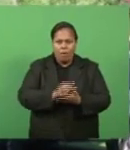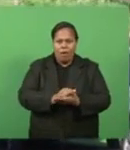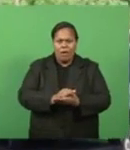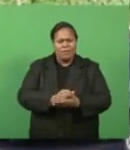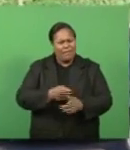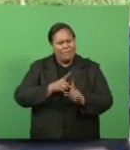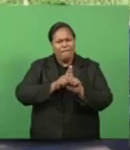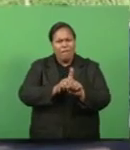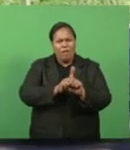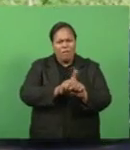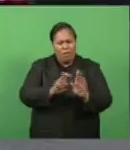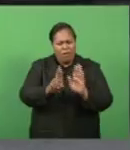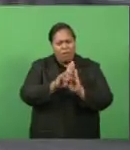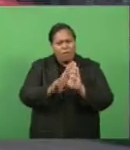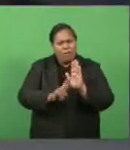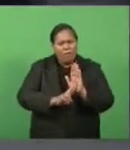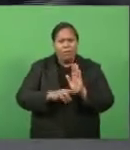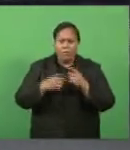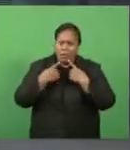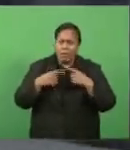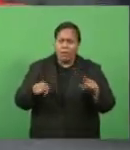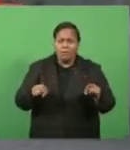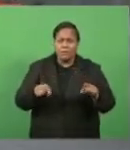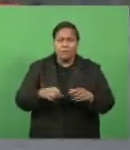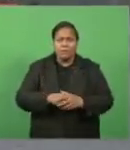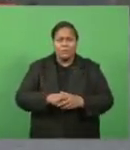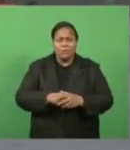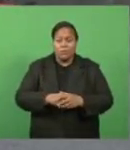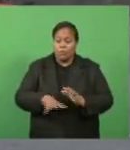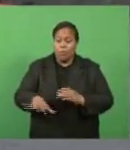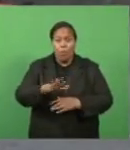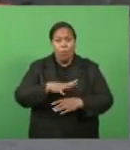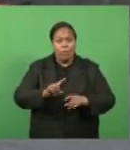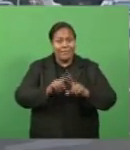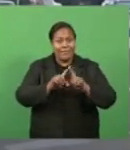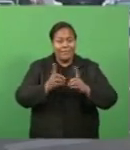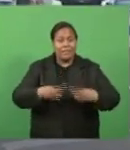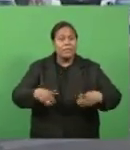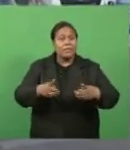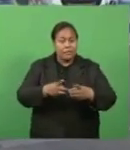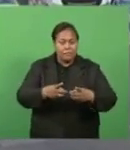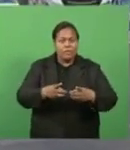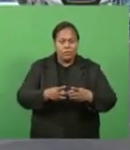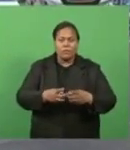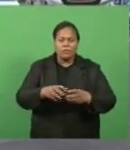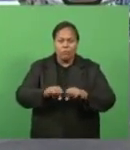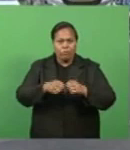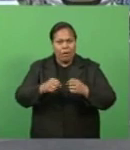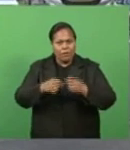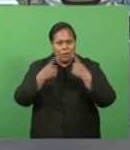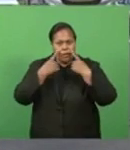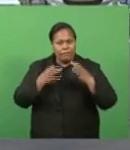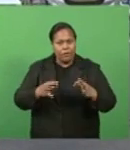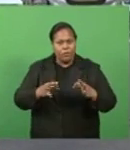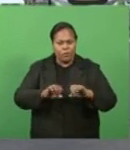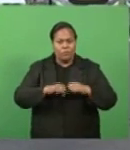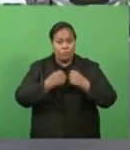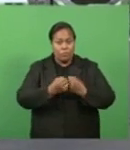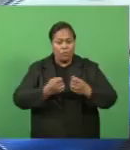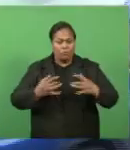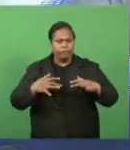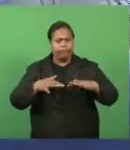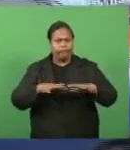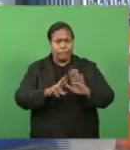directives that are given. These arrests across all divisions were made for breaching the curfew and social gathering rules. As